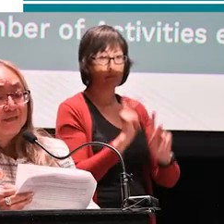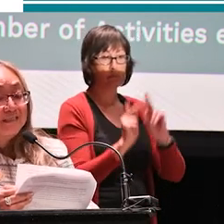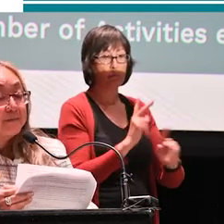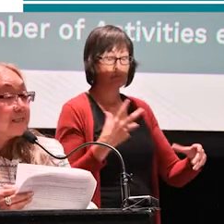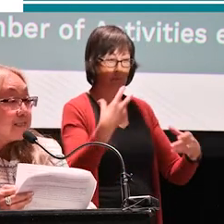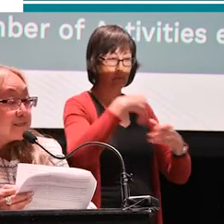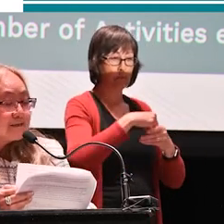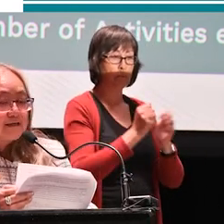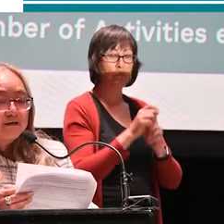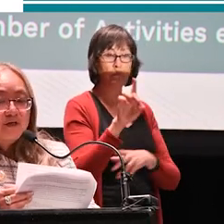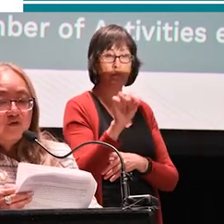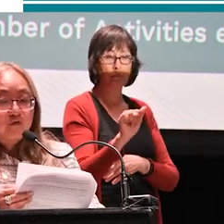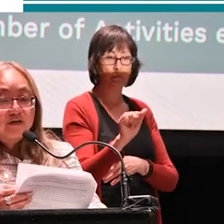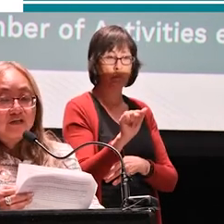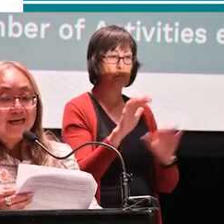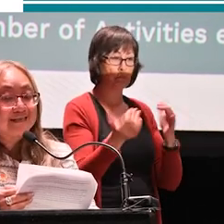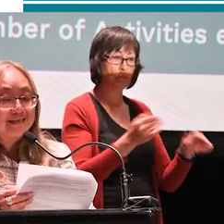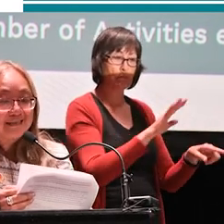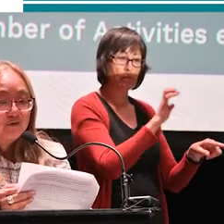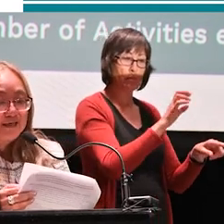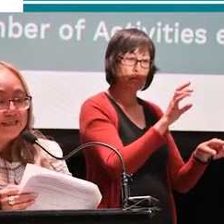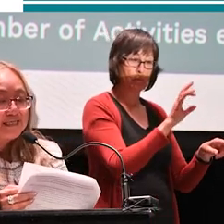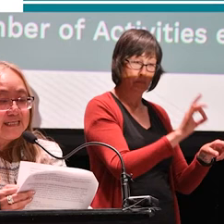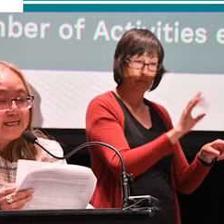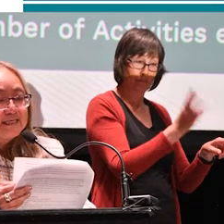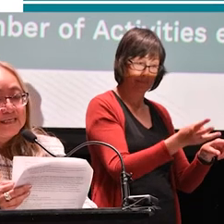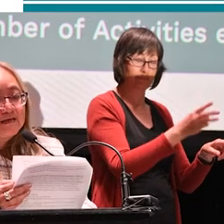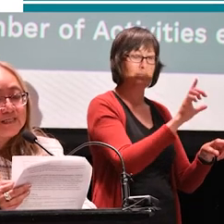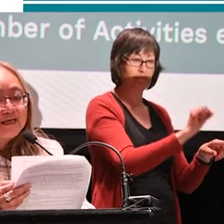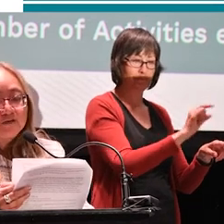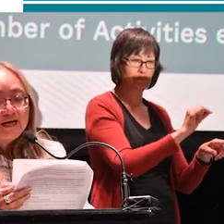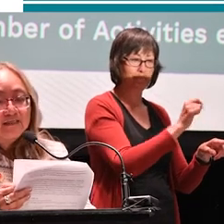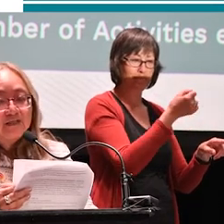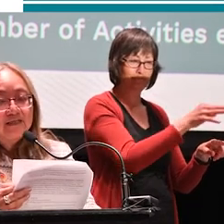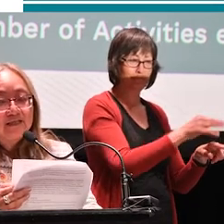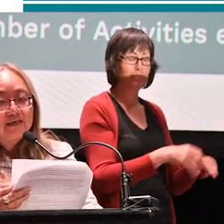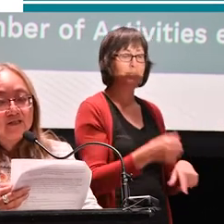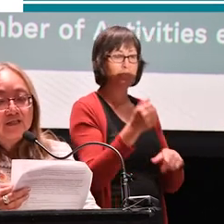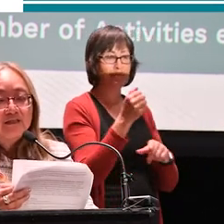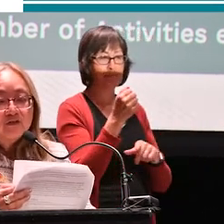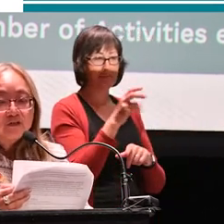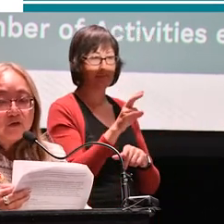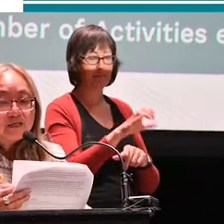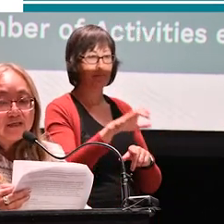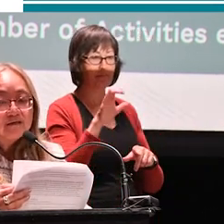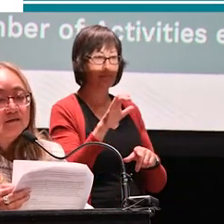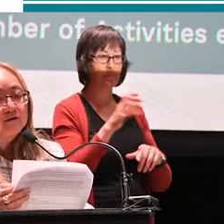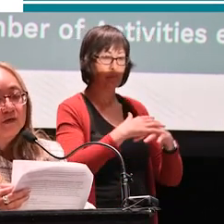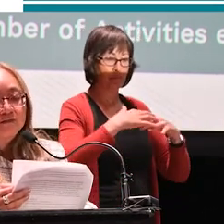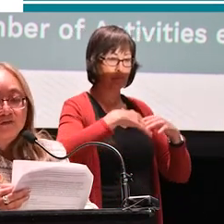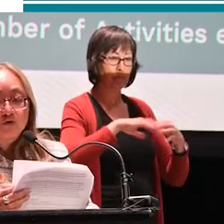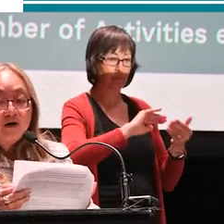engaged with disabilities compared to 486 in 2019. 1,700 activities engaging Indigenous communities